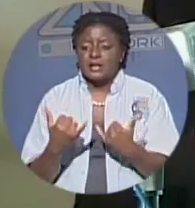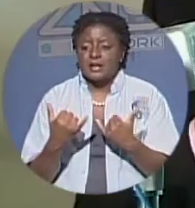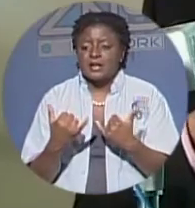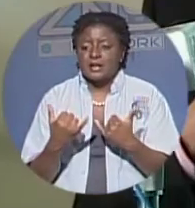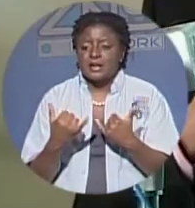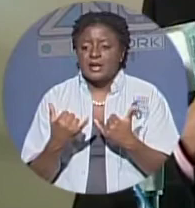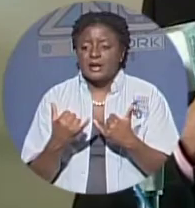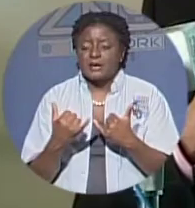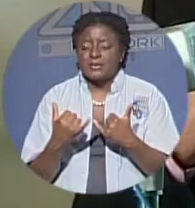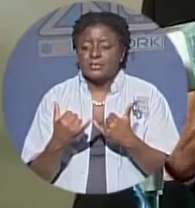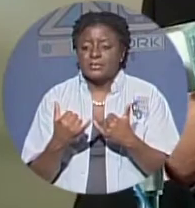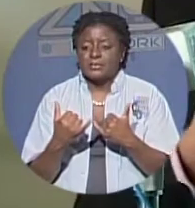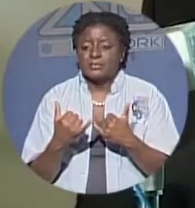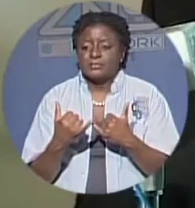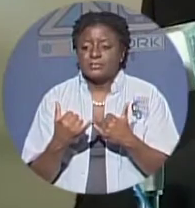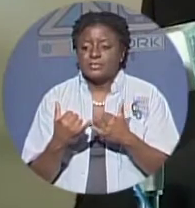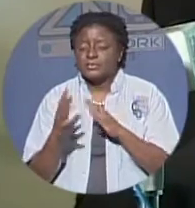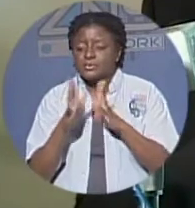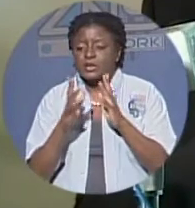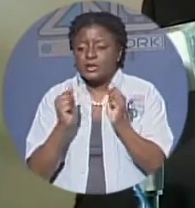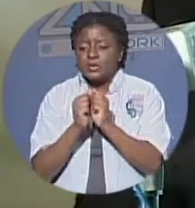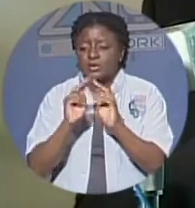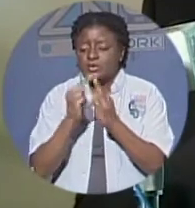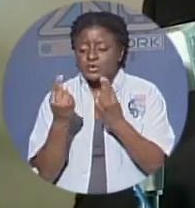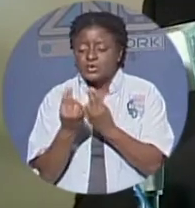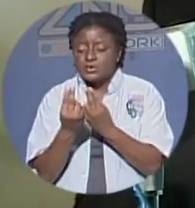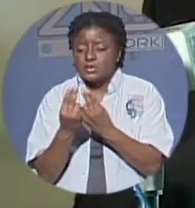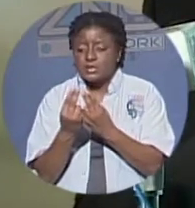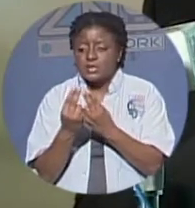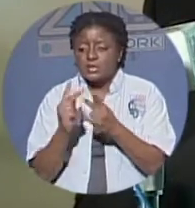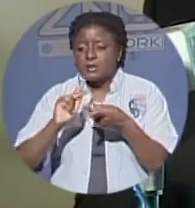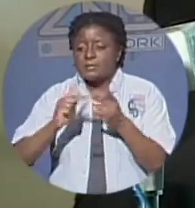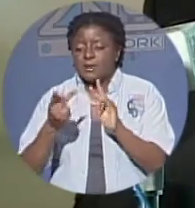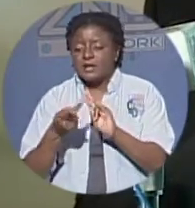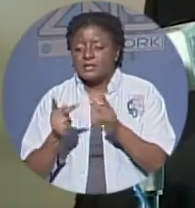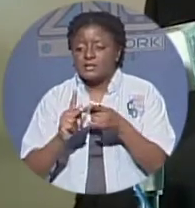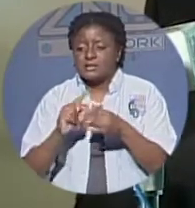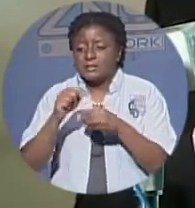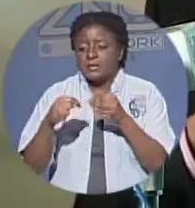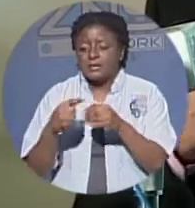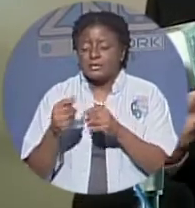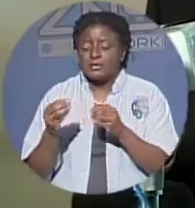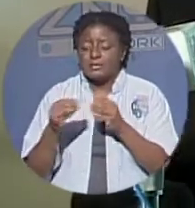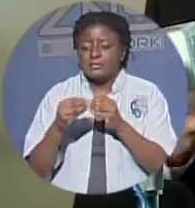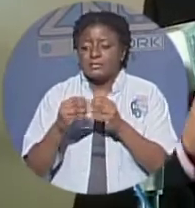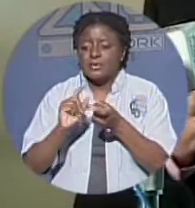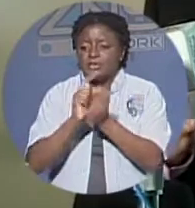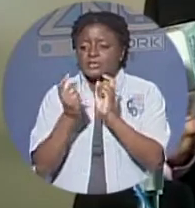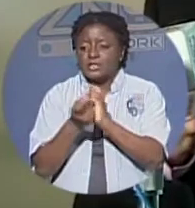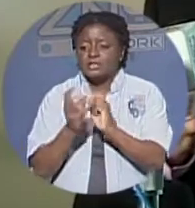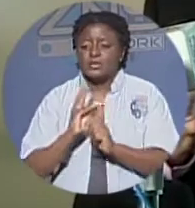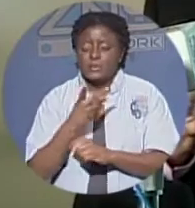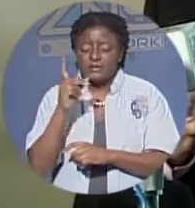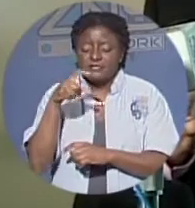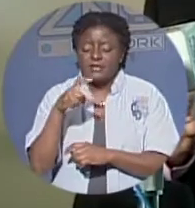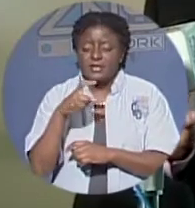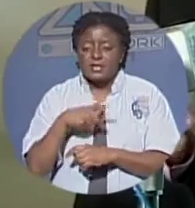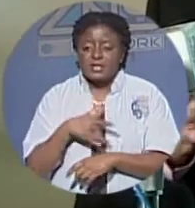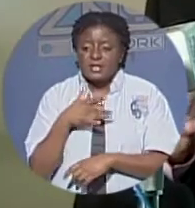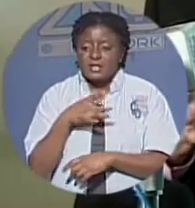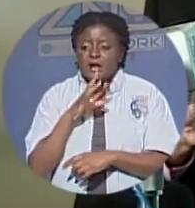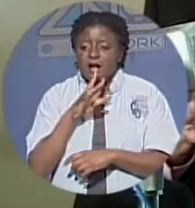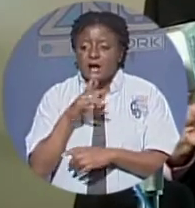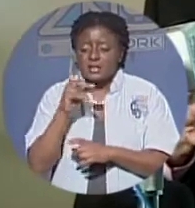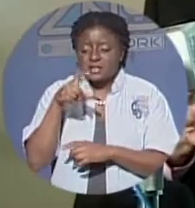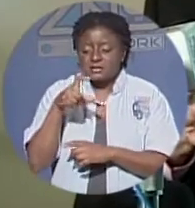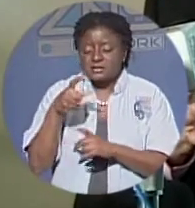partners on further changes that we that we feel are necessary to the business as we look to to to become a